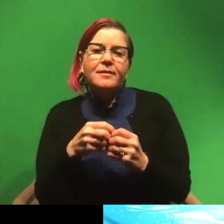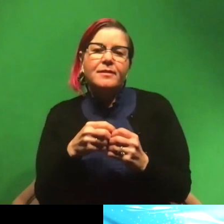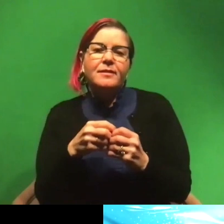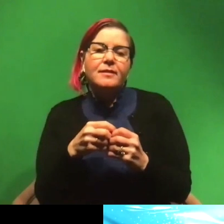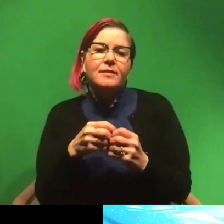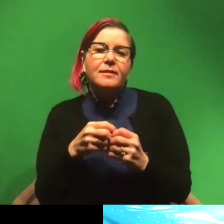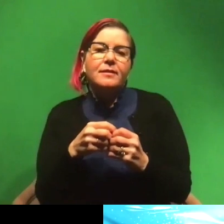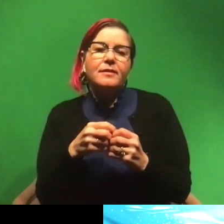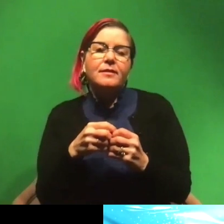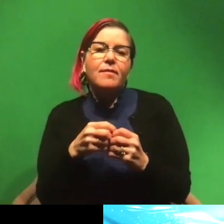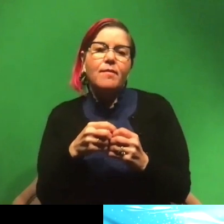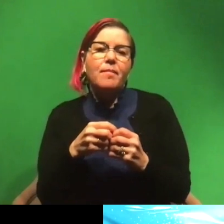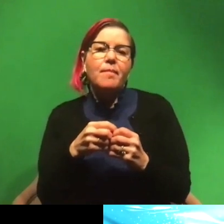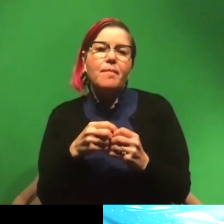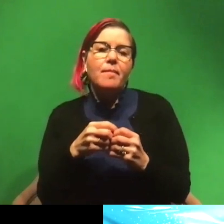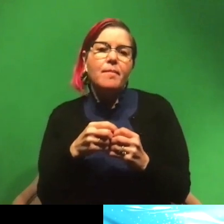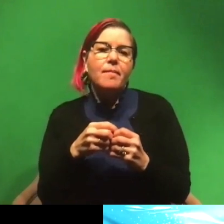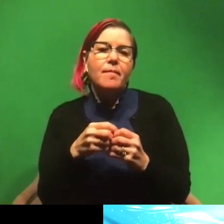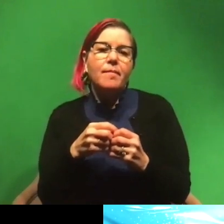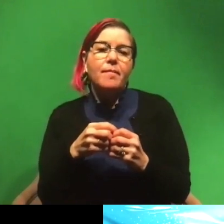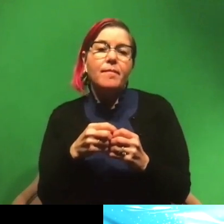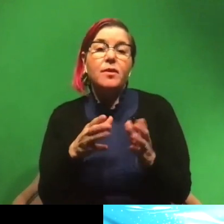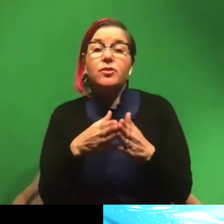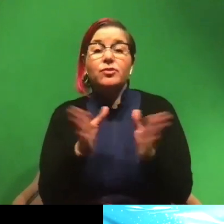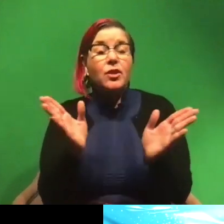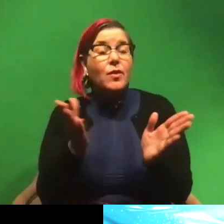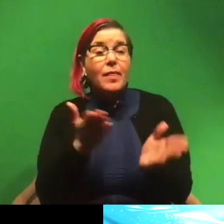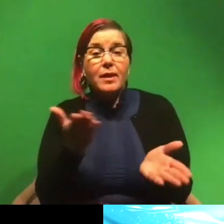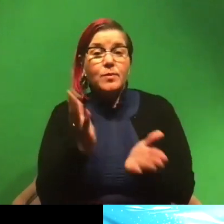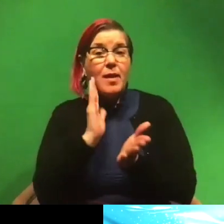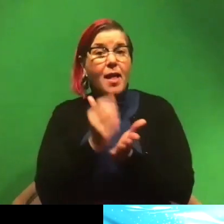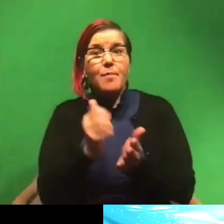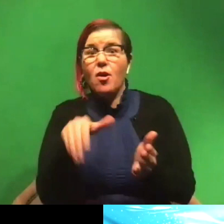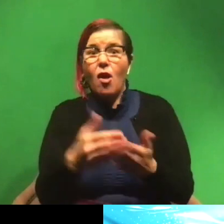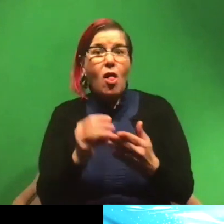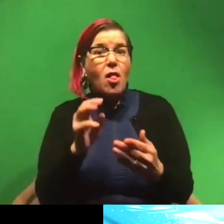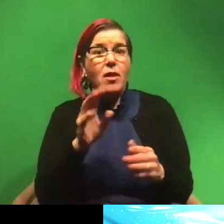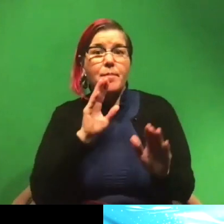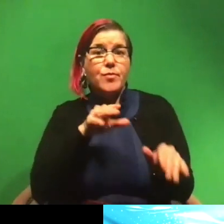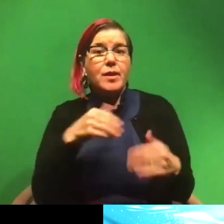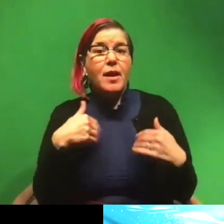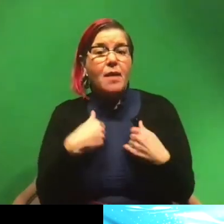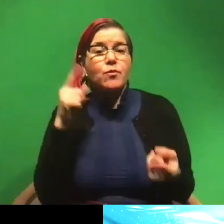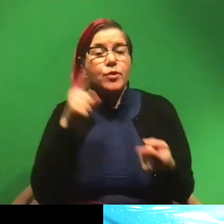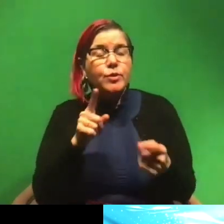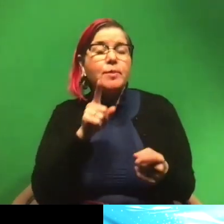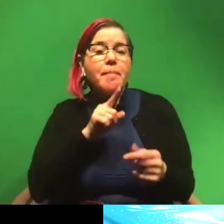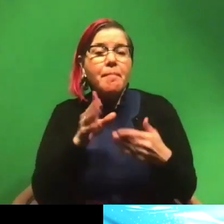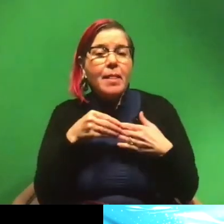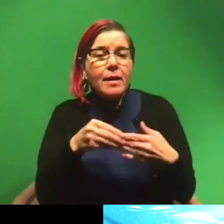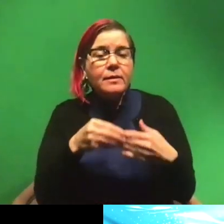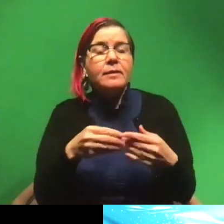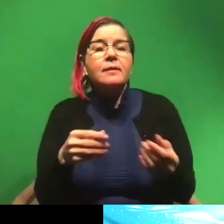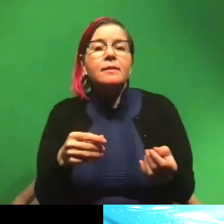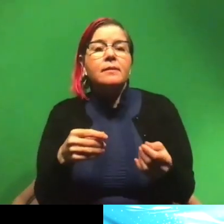just general things that help pretty much all marine mammals, reducing plastic and